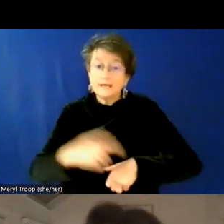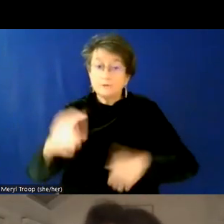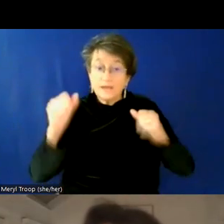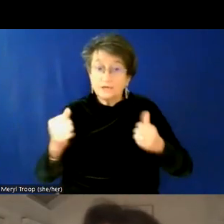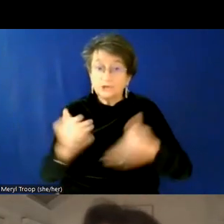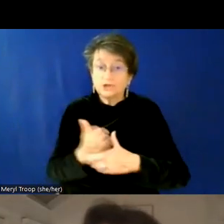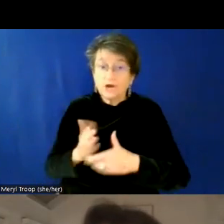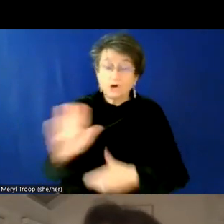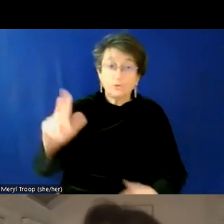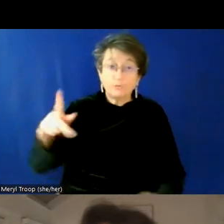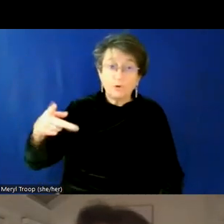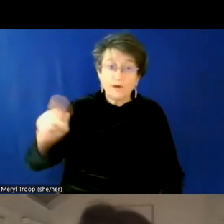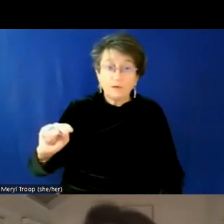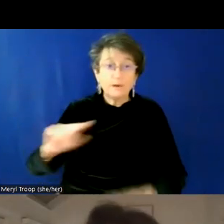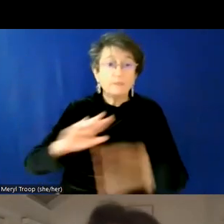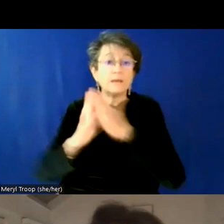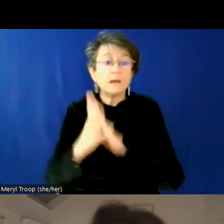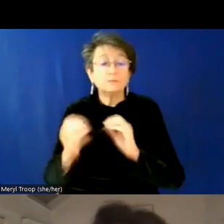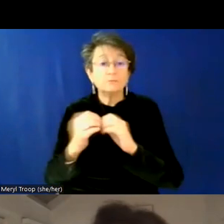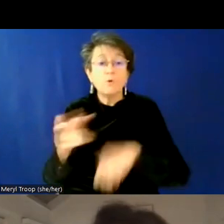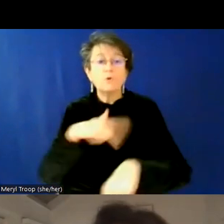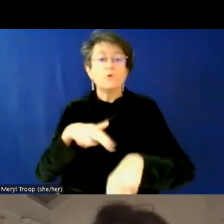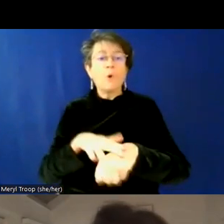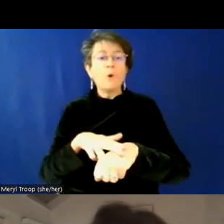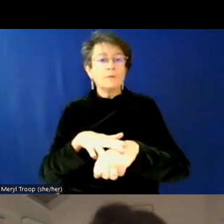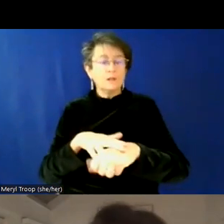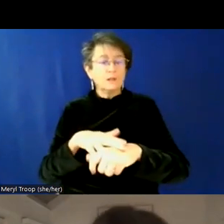because it normalizes that a little bit more. I know that's just my initial thought.